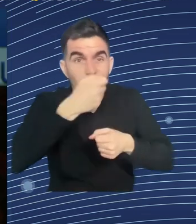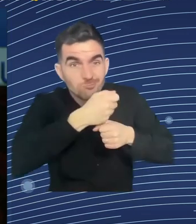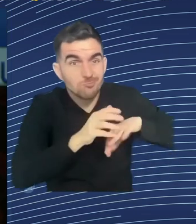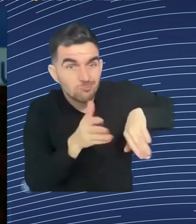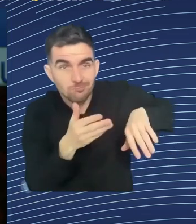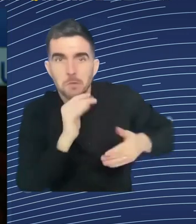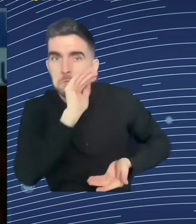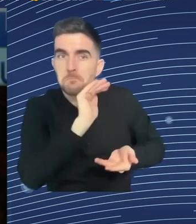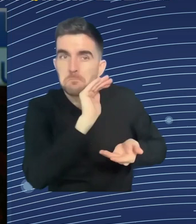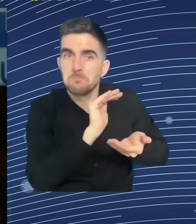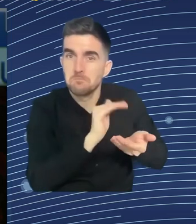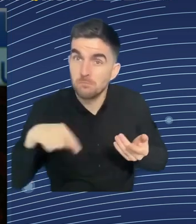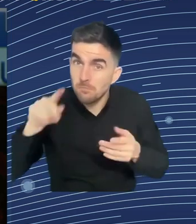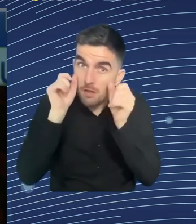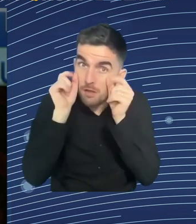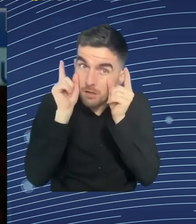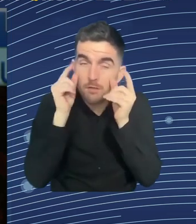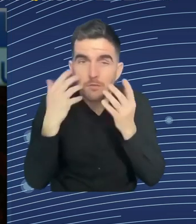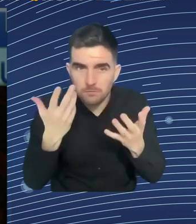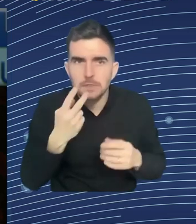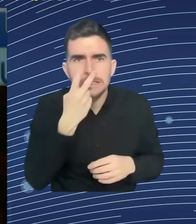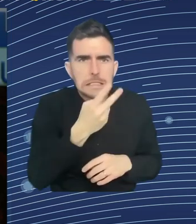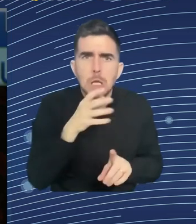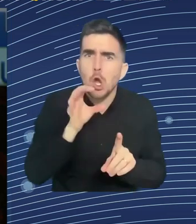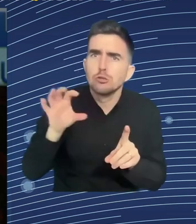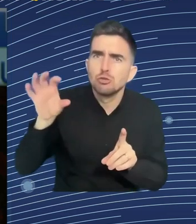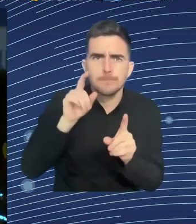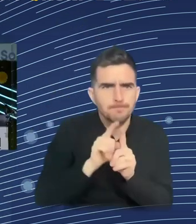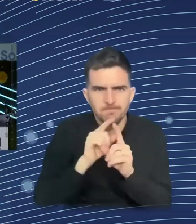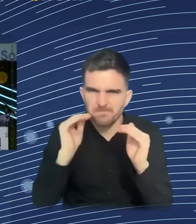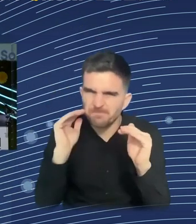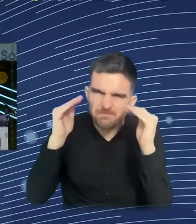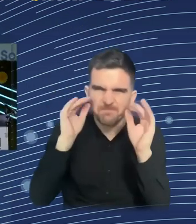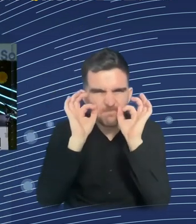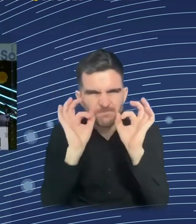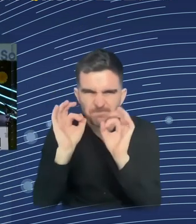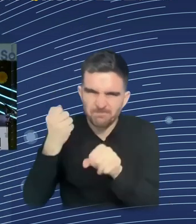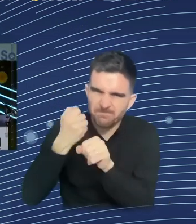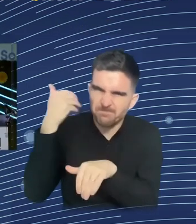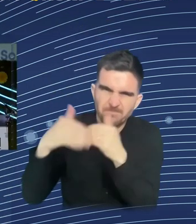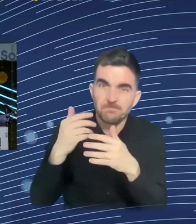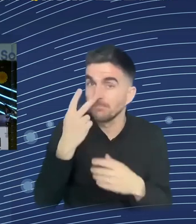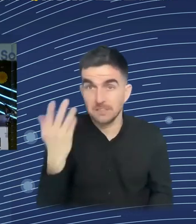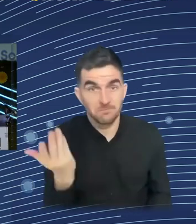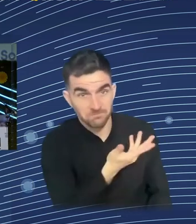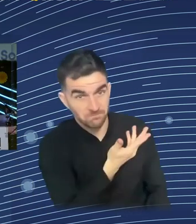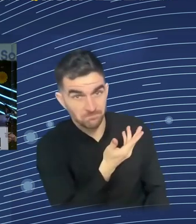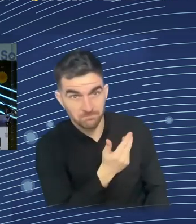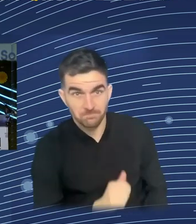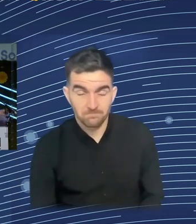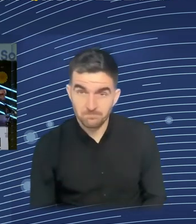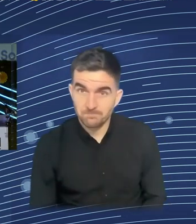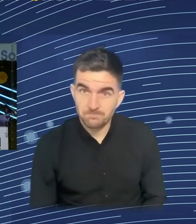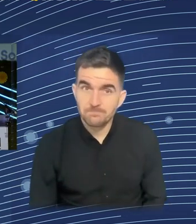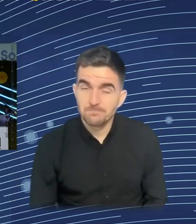Here, not me. You should be looking at my fantastically interesting graph. What happened to it? Oh, there it is.